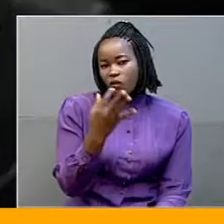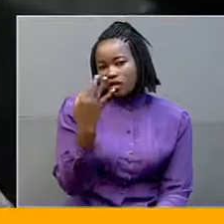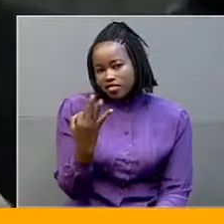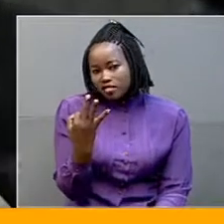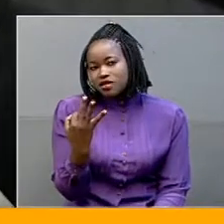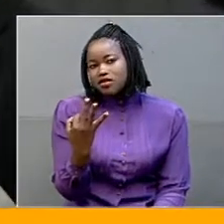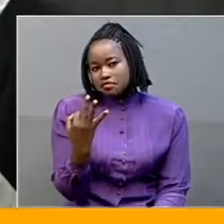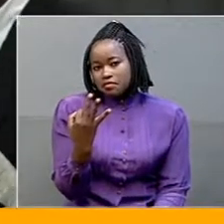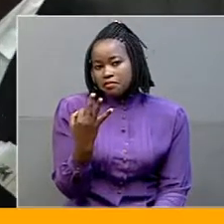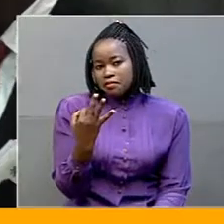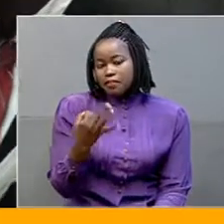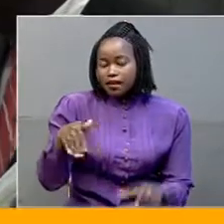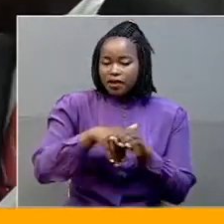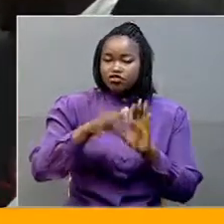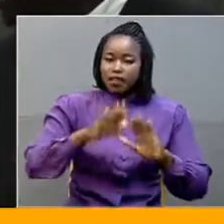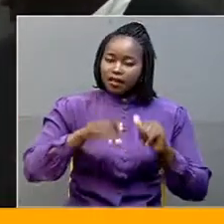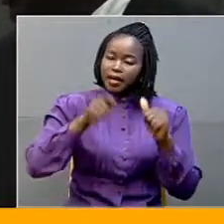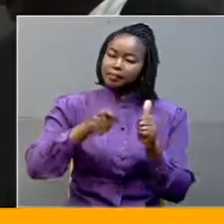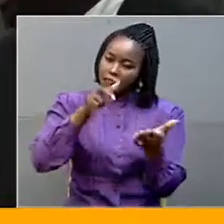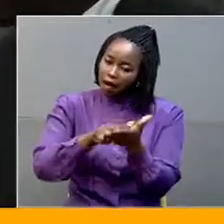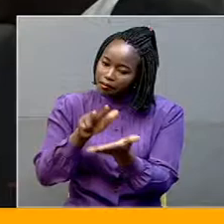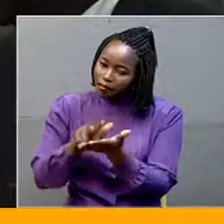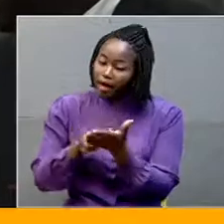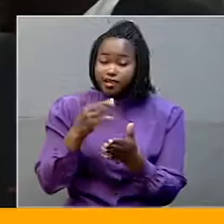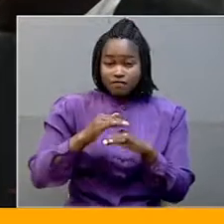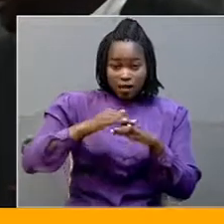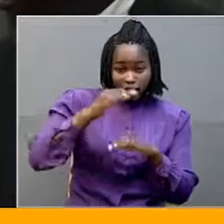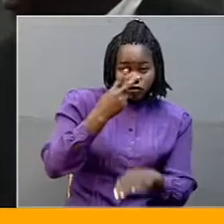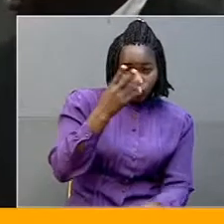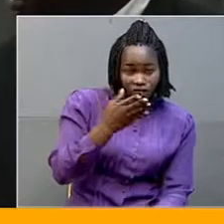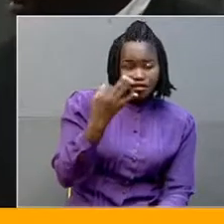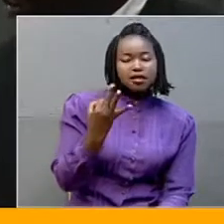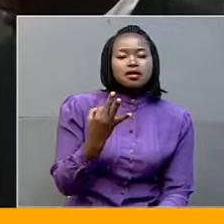required to pass the bill. Samuel Senonu, UBC News.